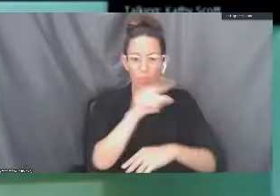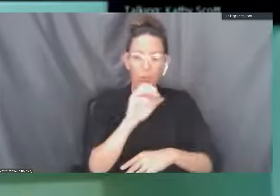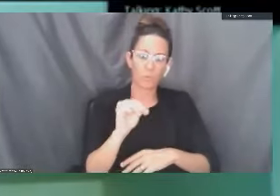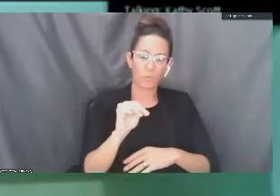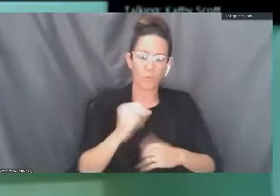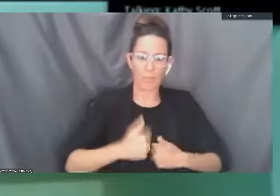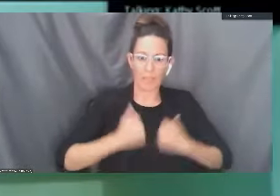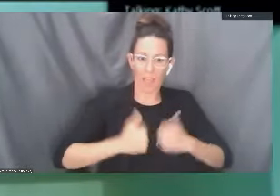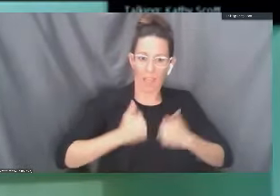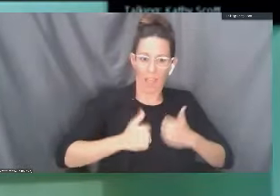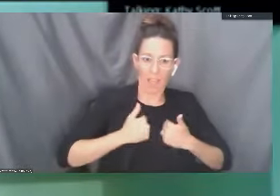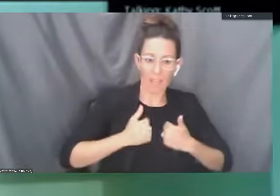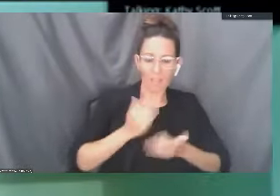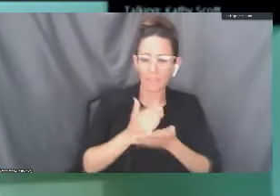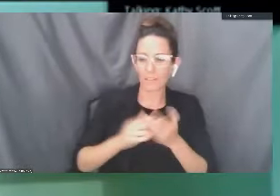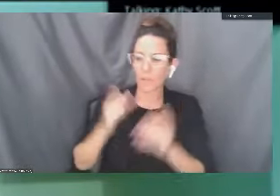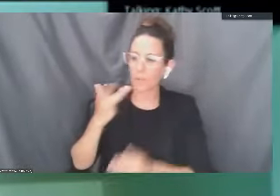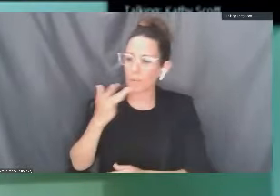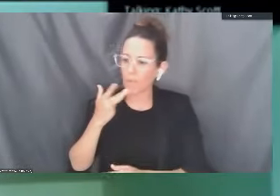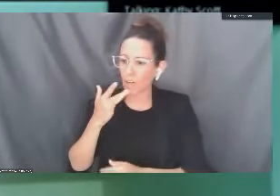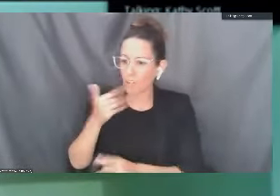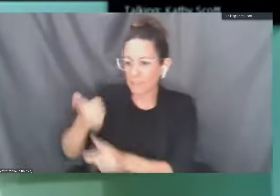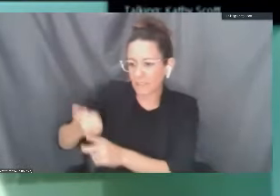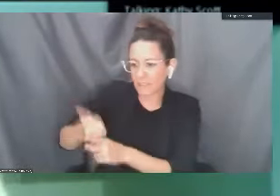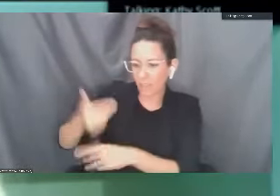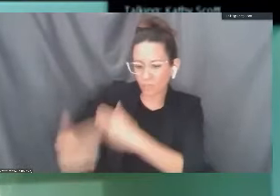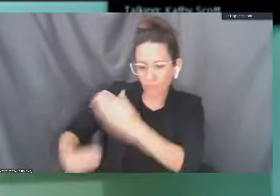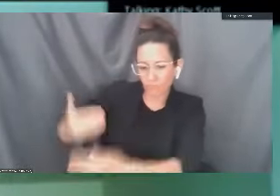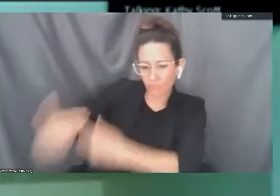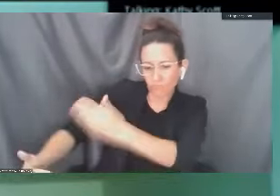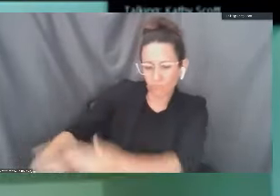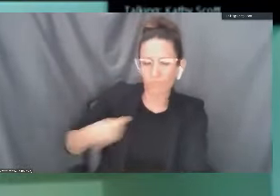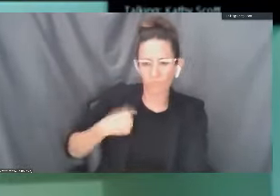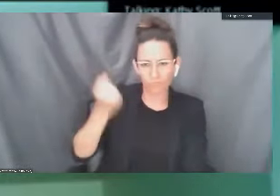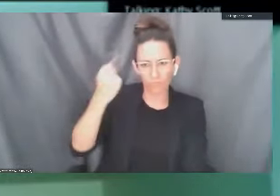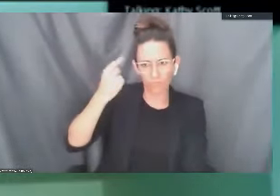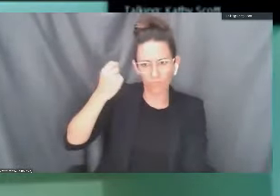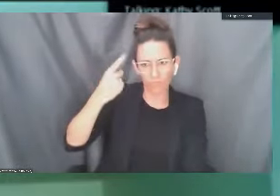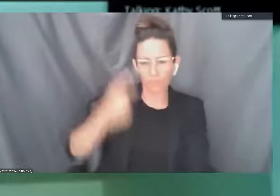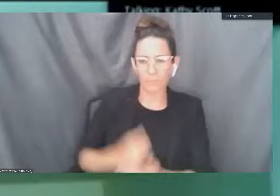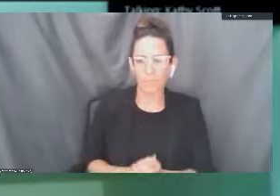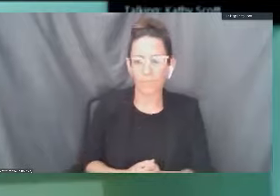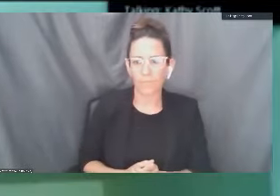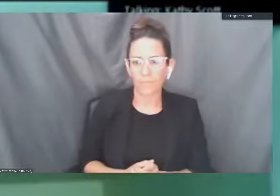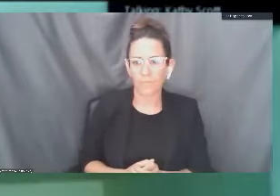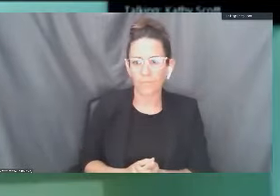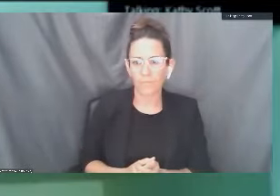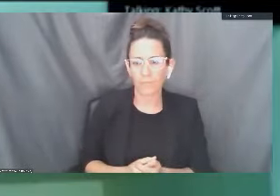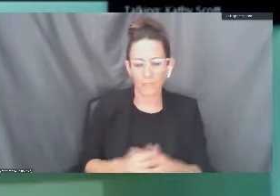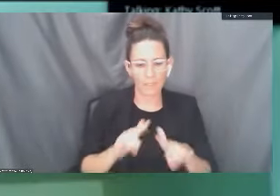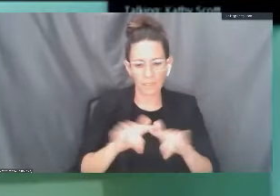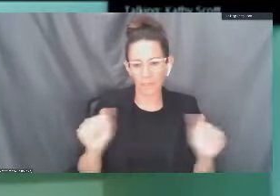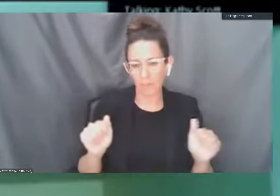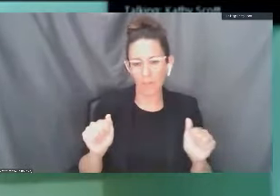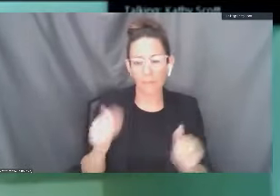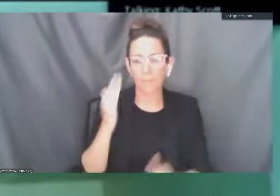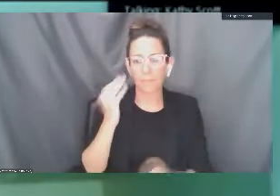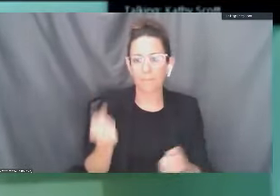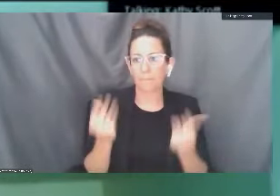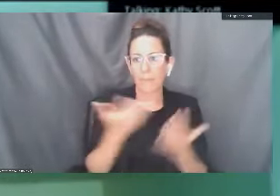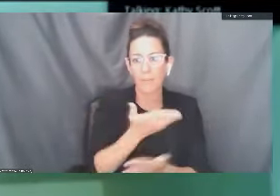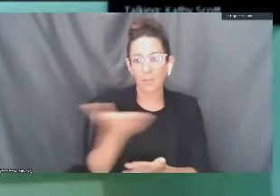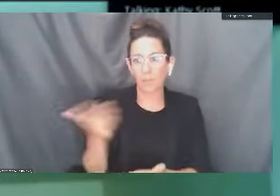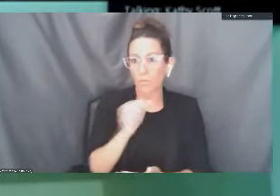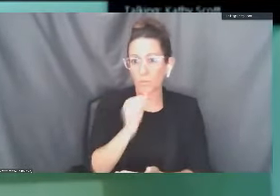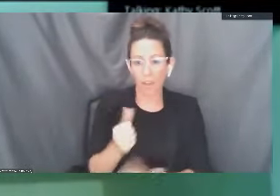that some of you would prefer to do asynchronous so that you can do it on your own time. We know, and like I said, we know that many of you do not have a